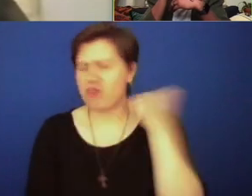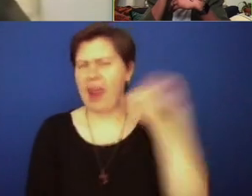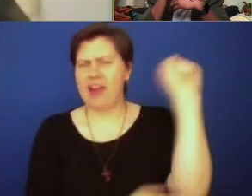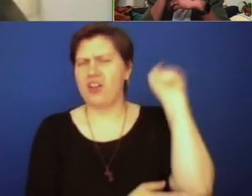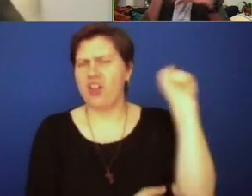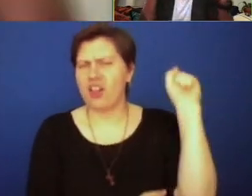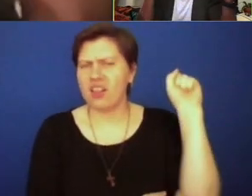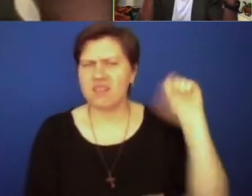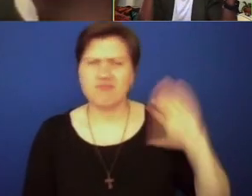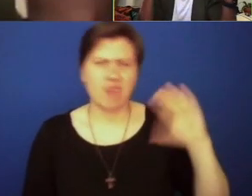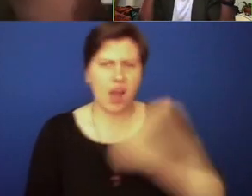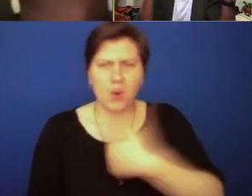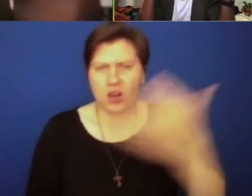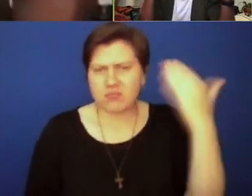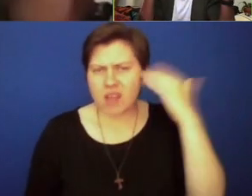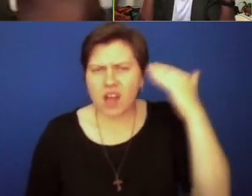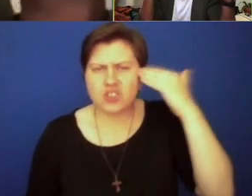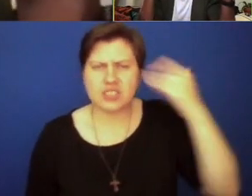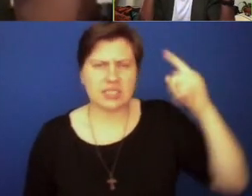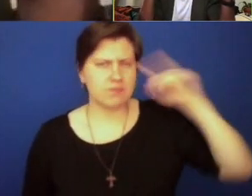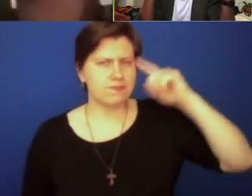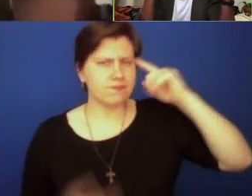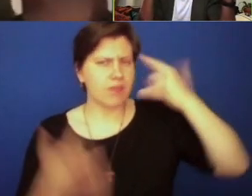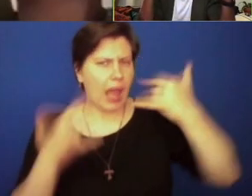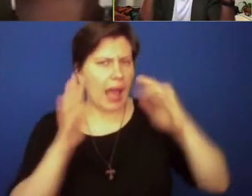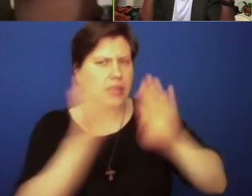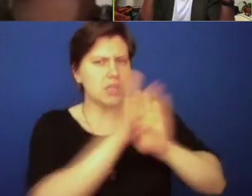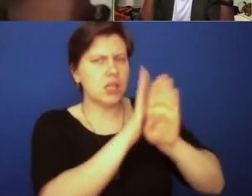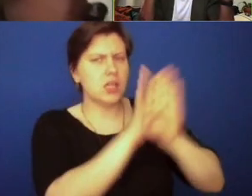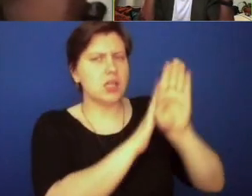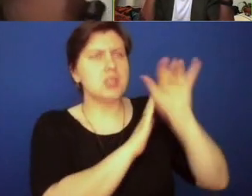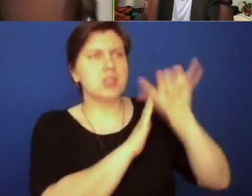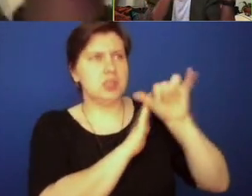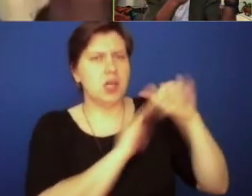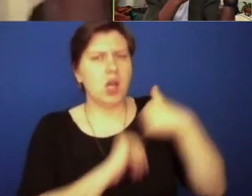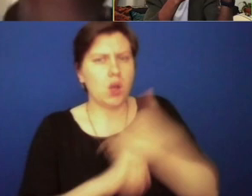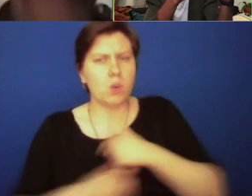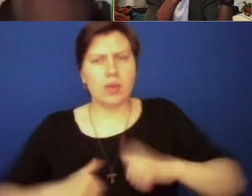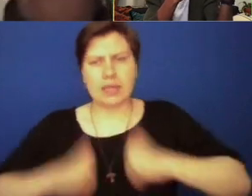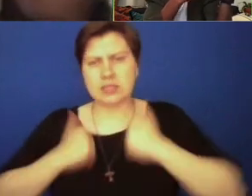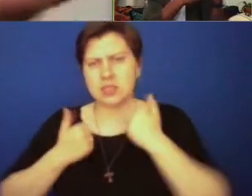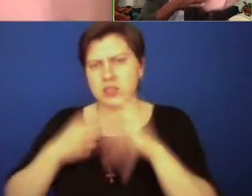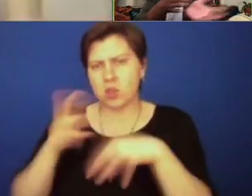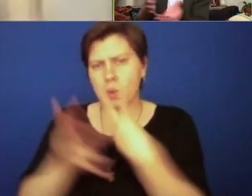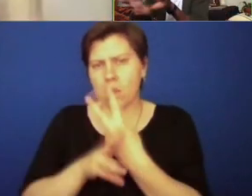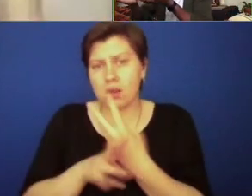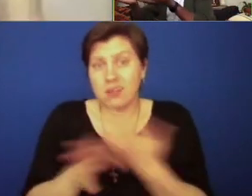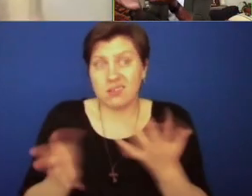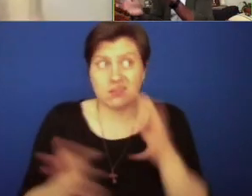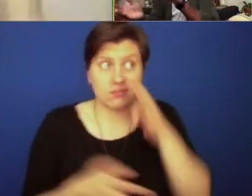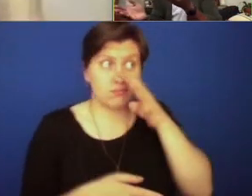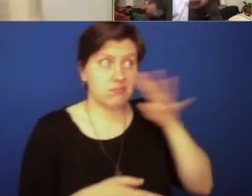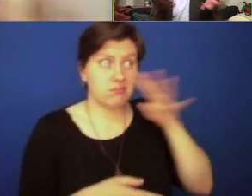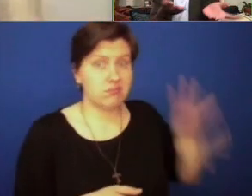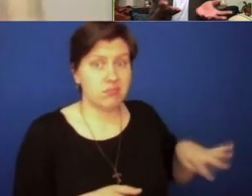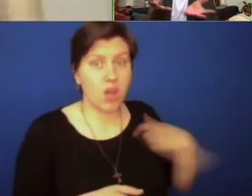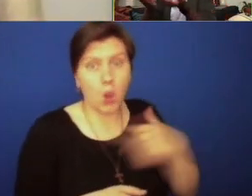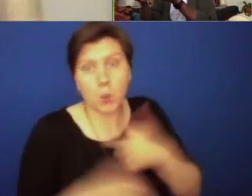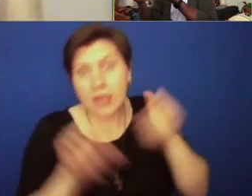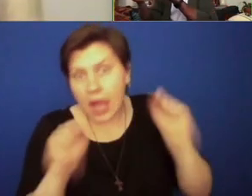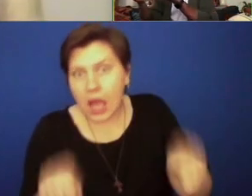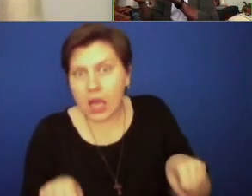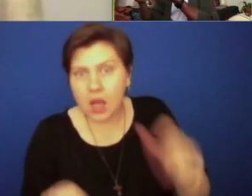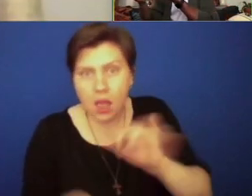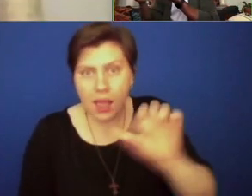that our consciousness has been developed in such a way that we exist in this world that we can simply ignore, as Shannon mentioned, we can